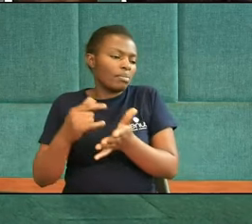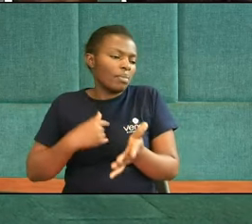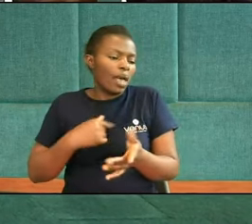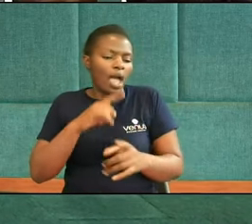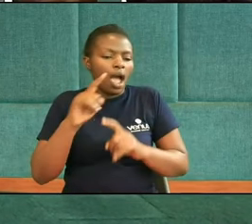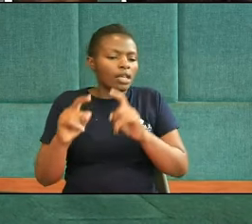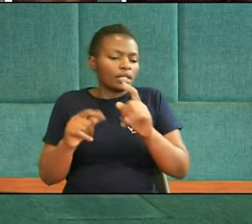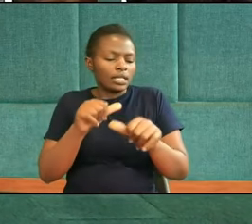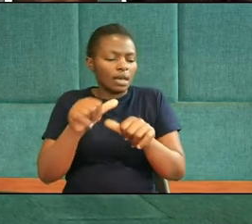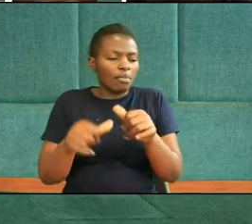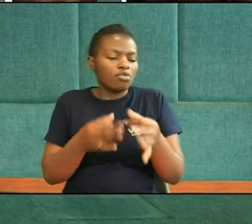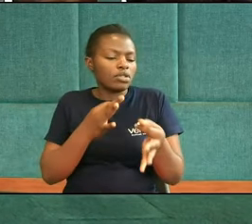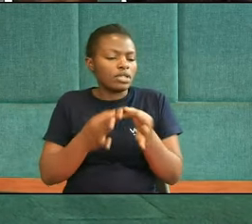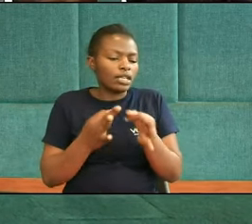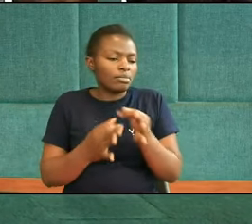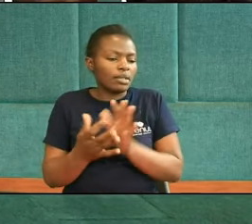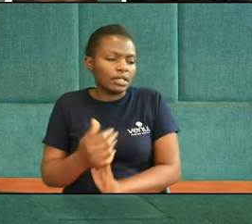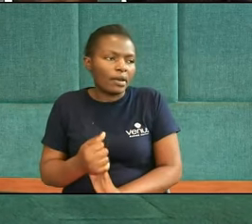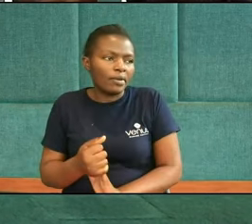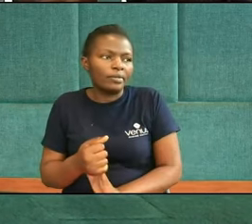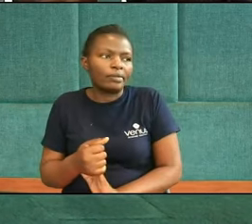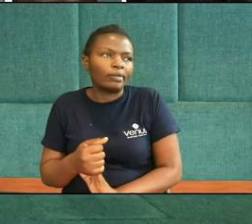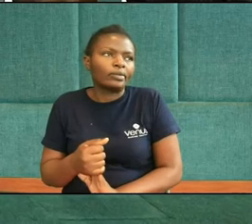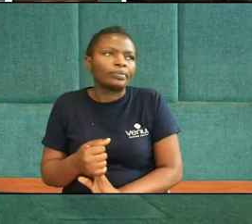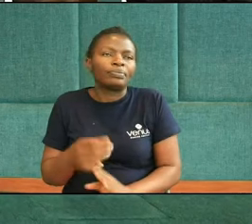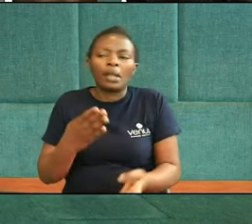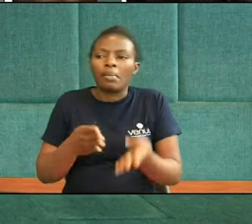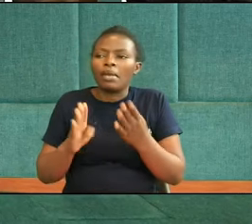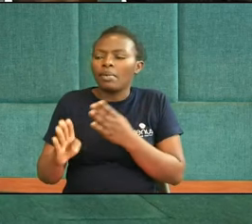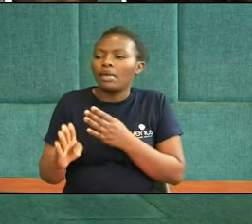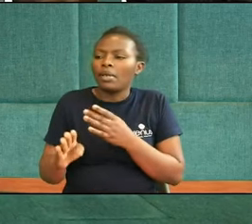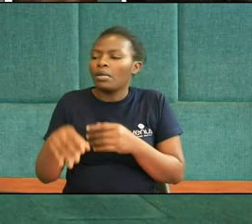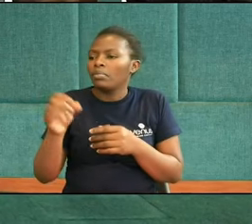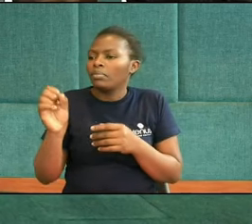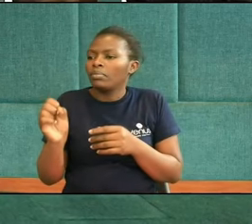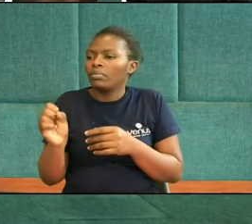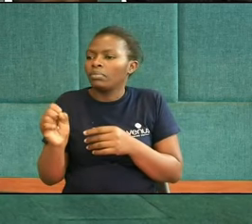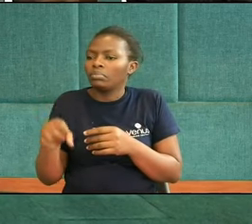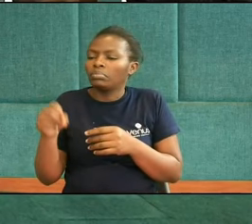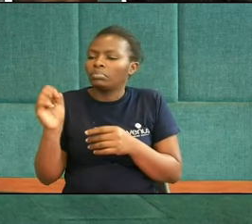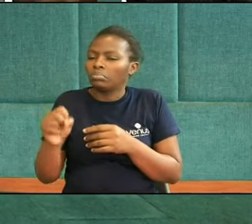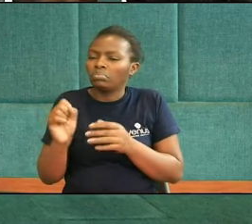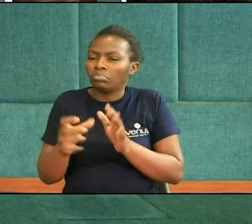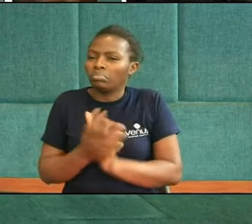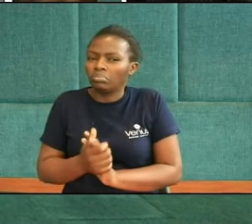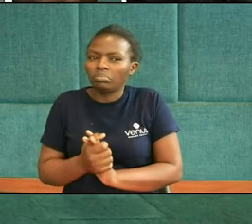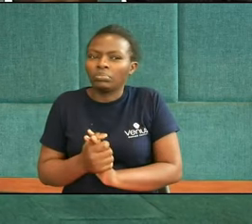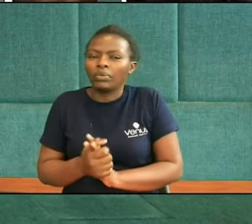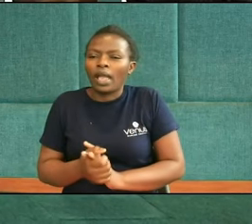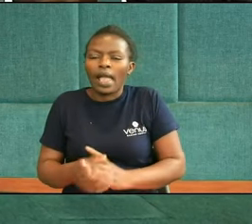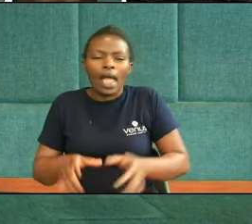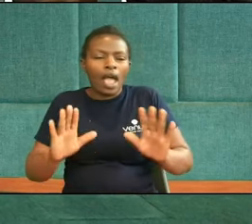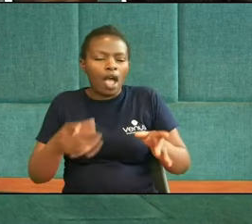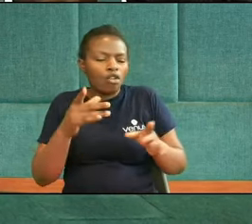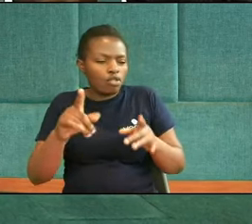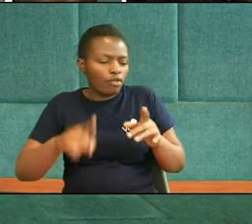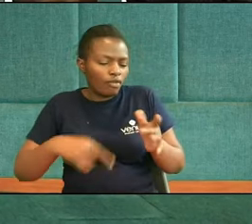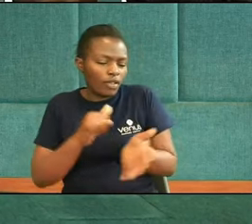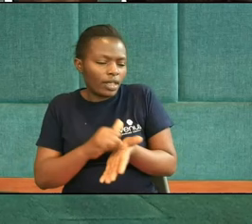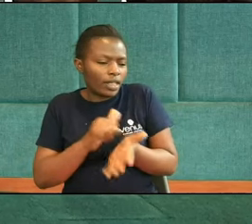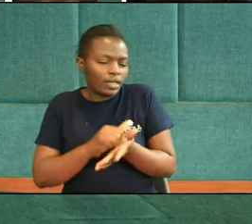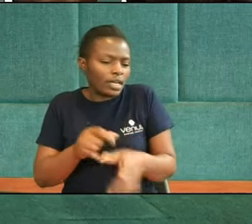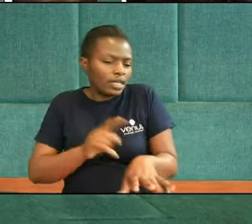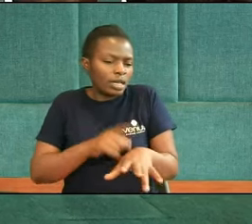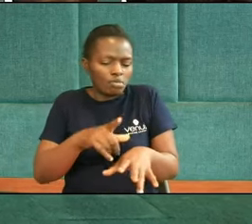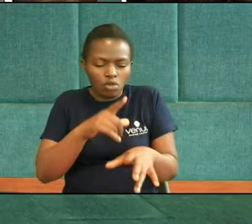said At the very beginning Of the lesson You know And maybe we can Pause it here How would you feel Going to a case If you had You know